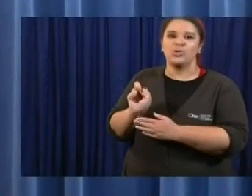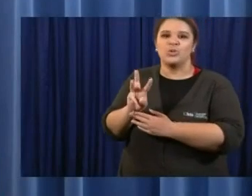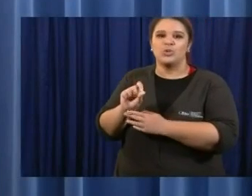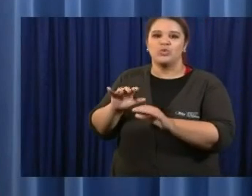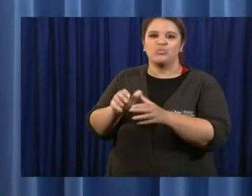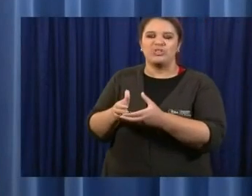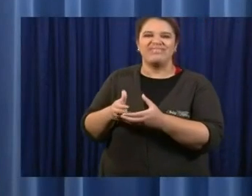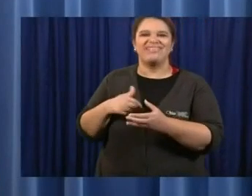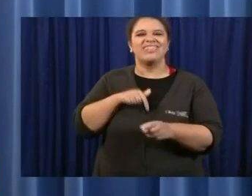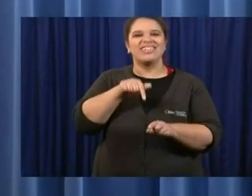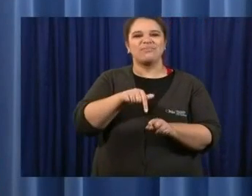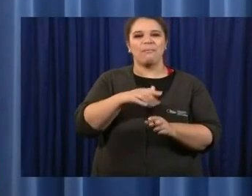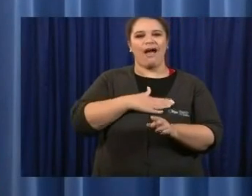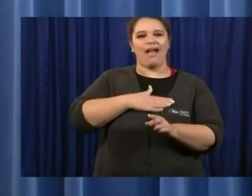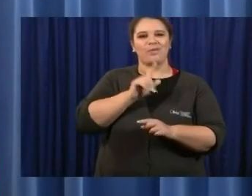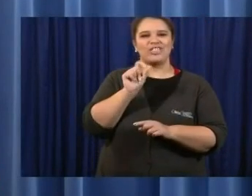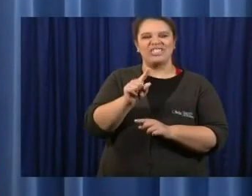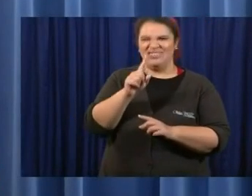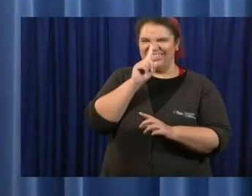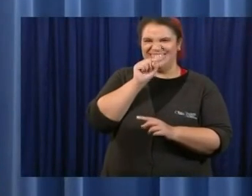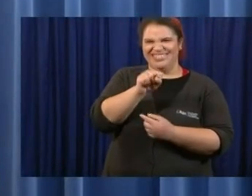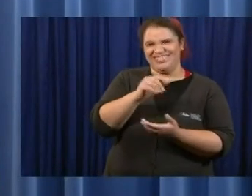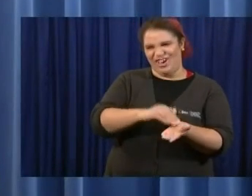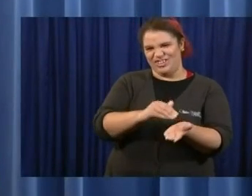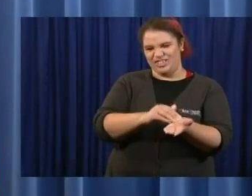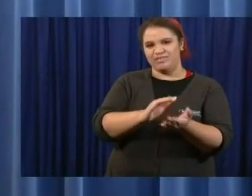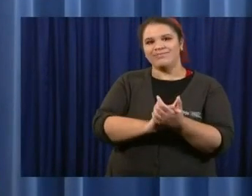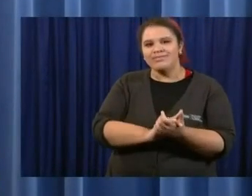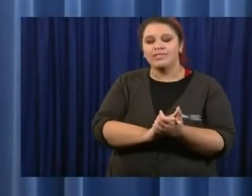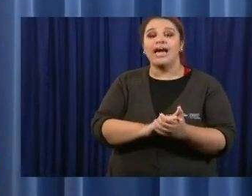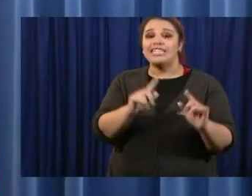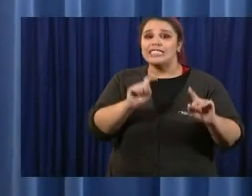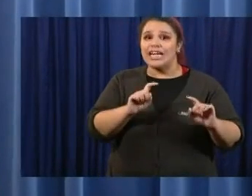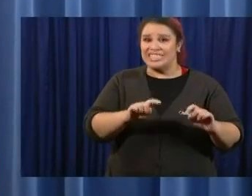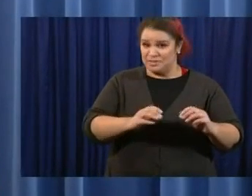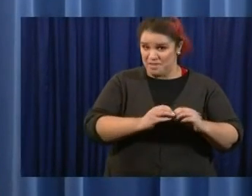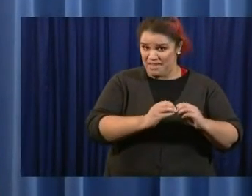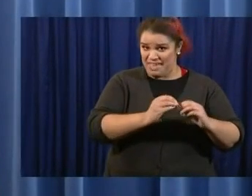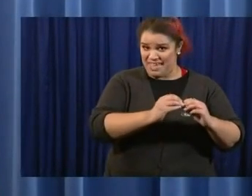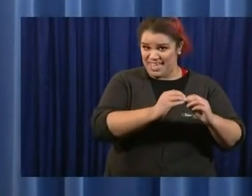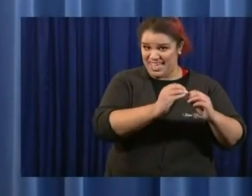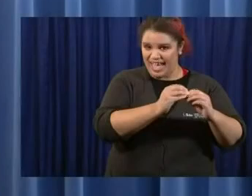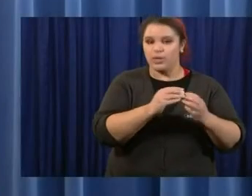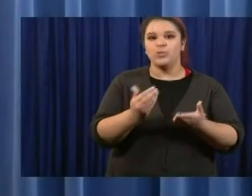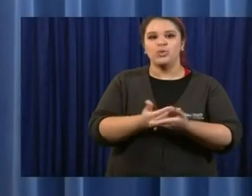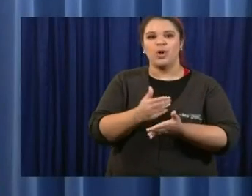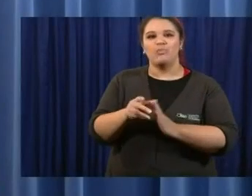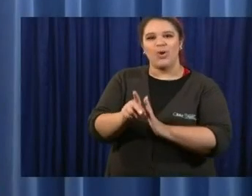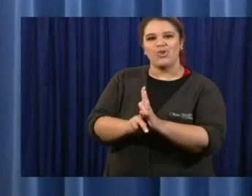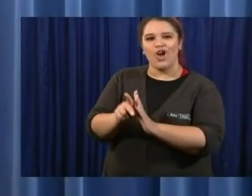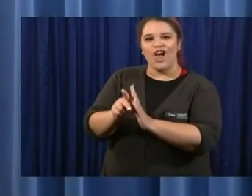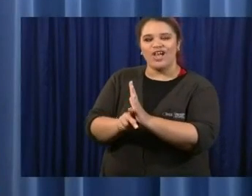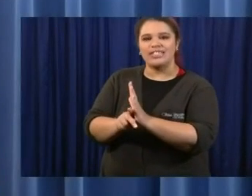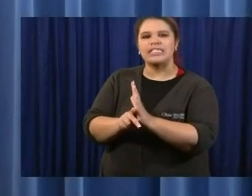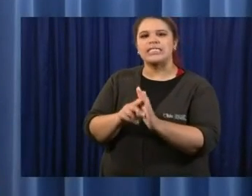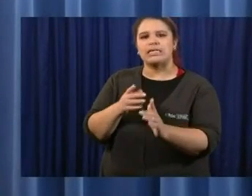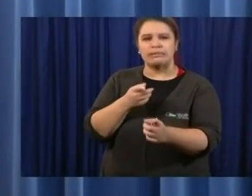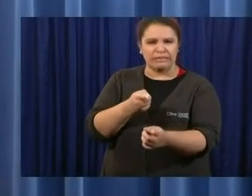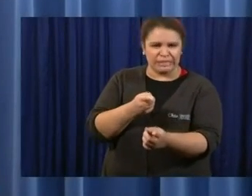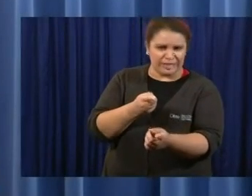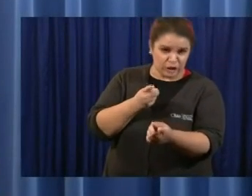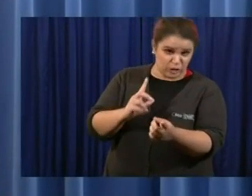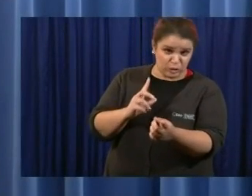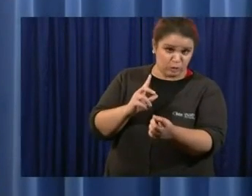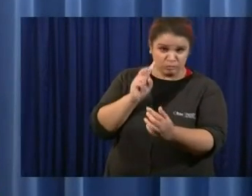talk about the idea of ramping up testing and these new protocols. Are you expecting, I'm sure you are, expecting to see an increase in confirmed case